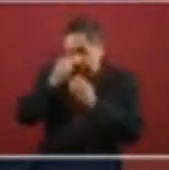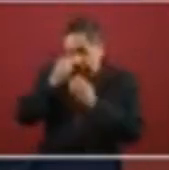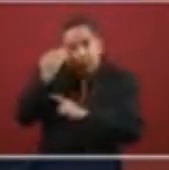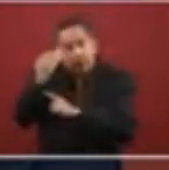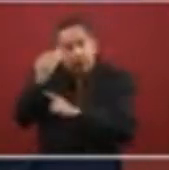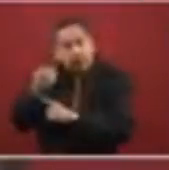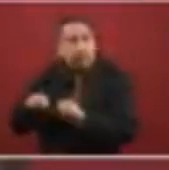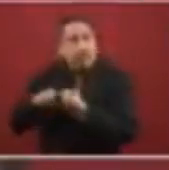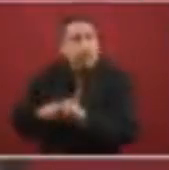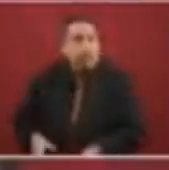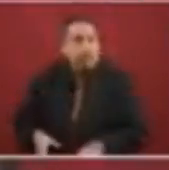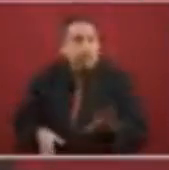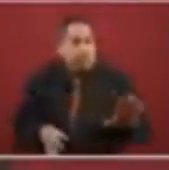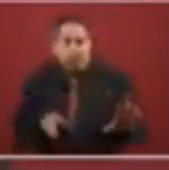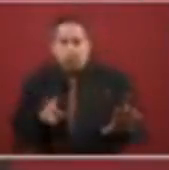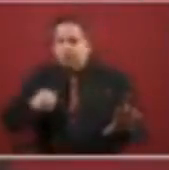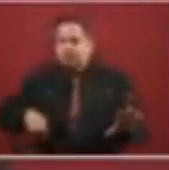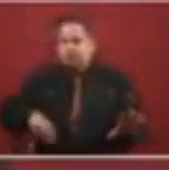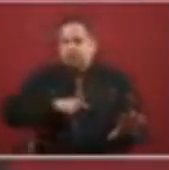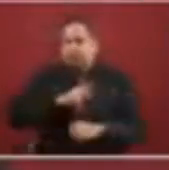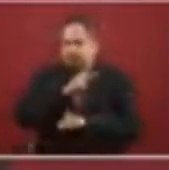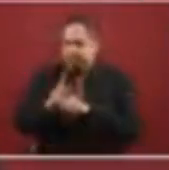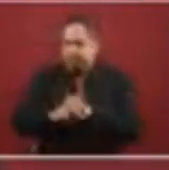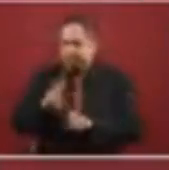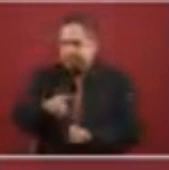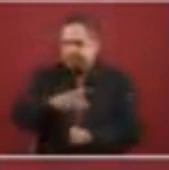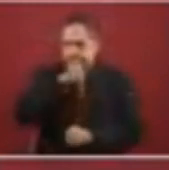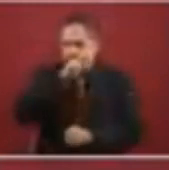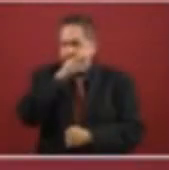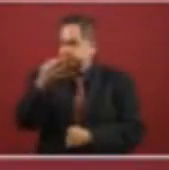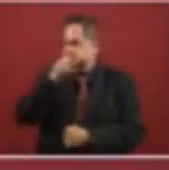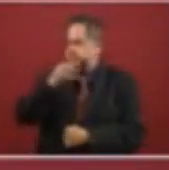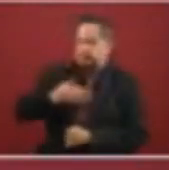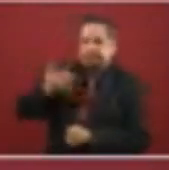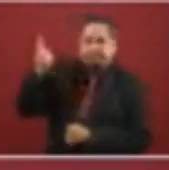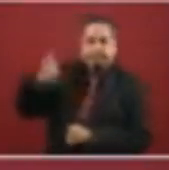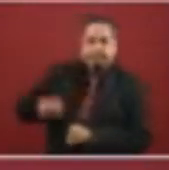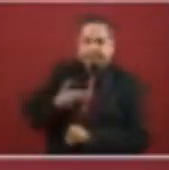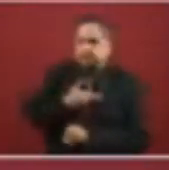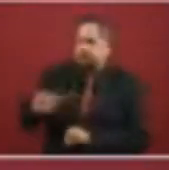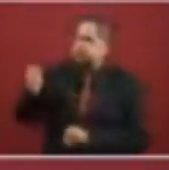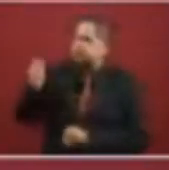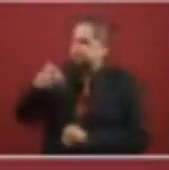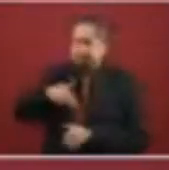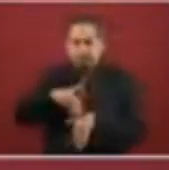So we let them know, and that was the instruction we received.